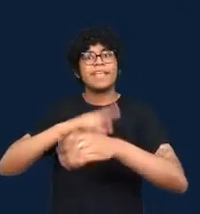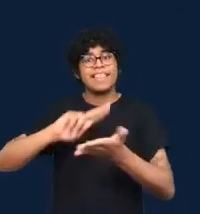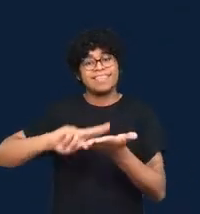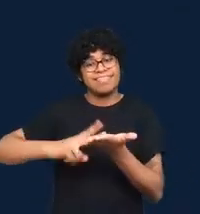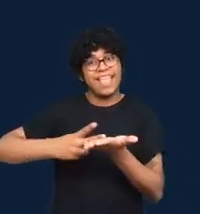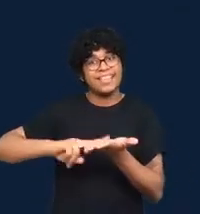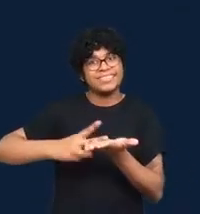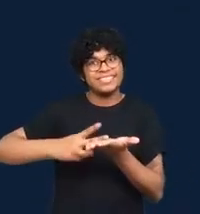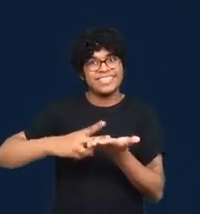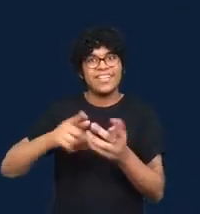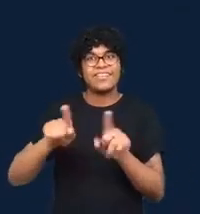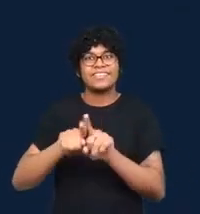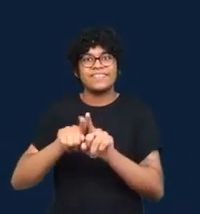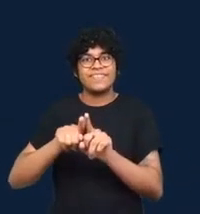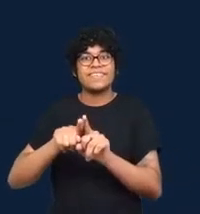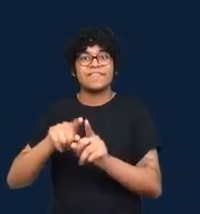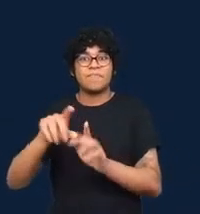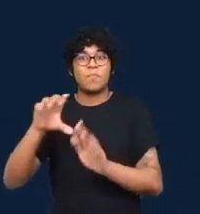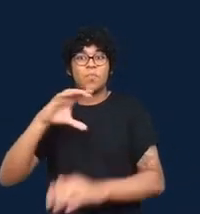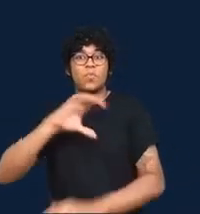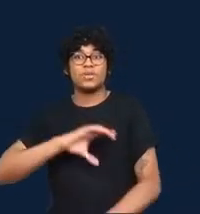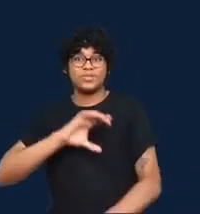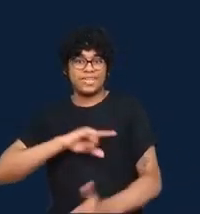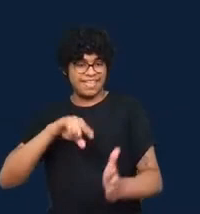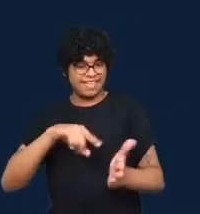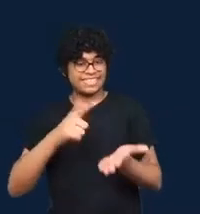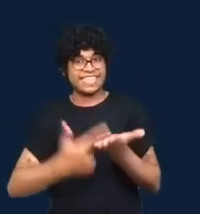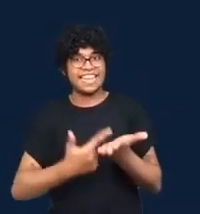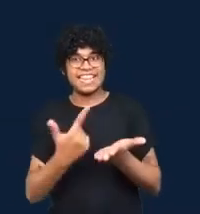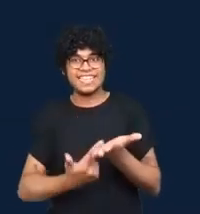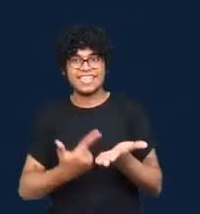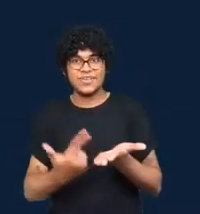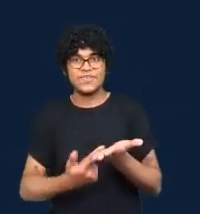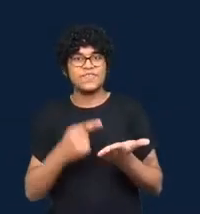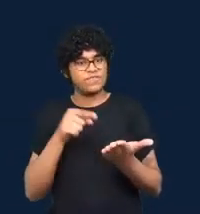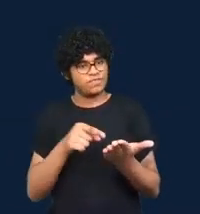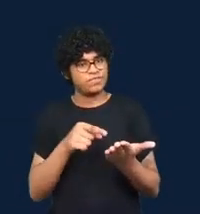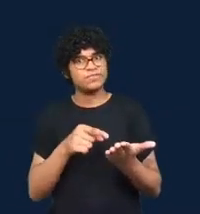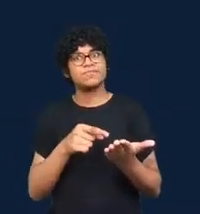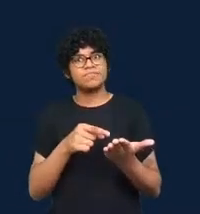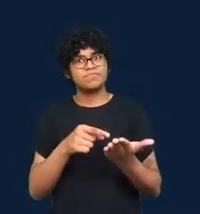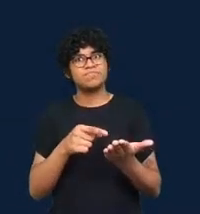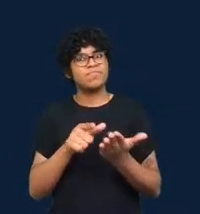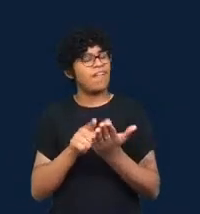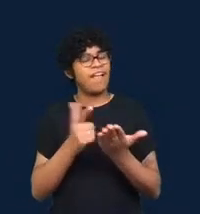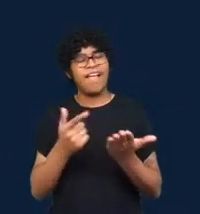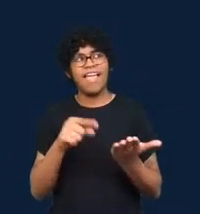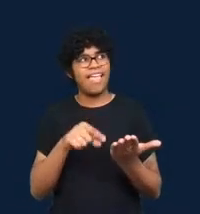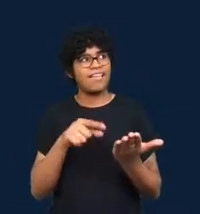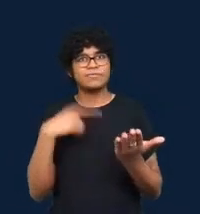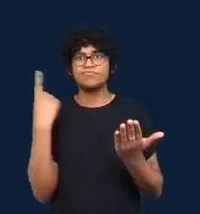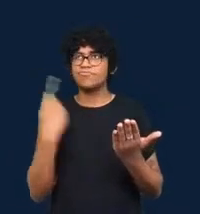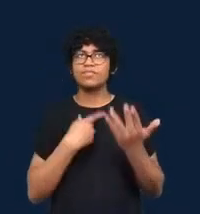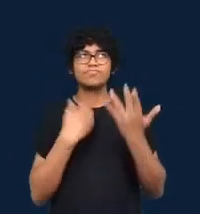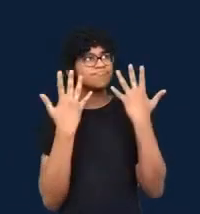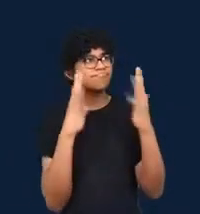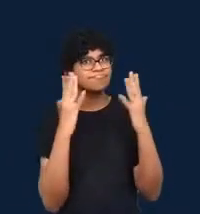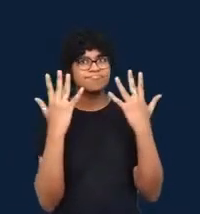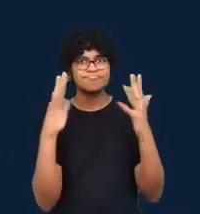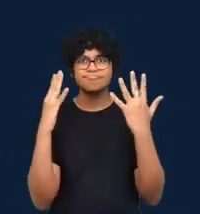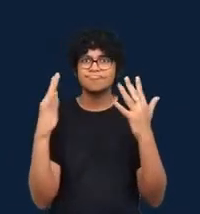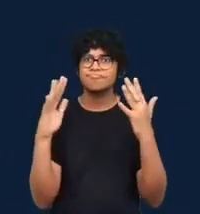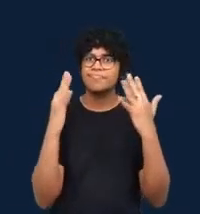occasion that we are celebrating with this panel. So it's a pleasure to be on this panel